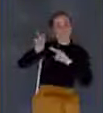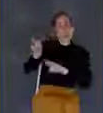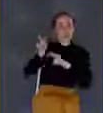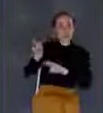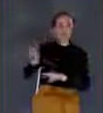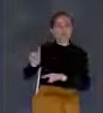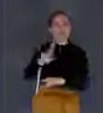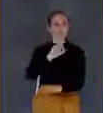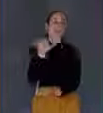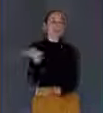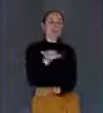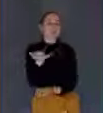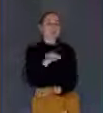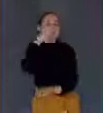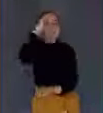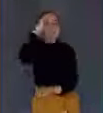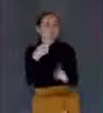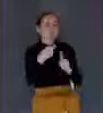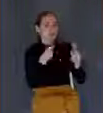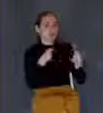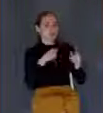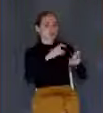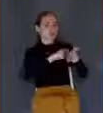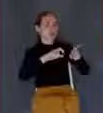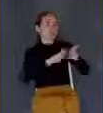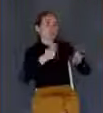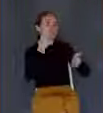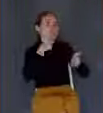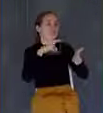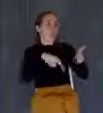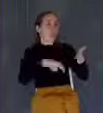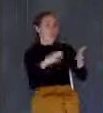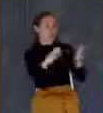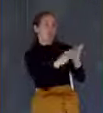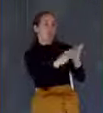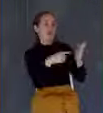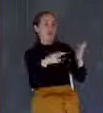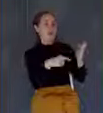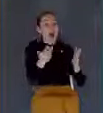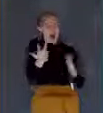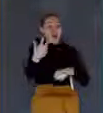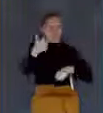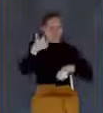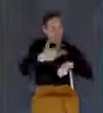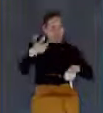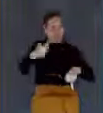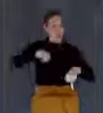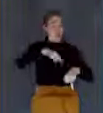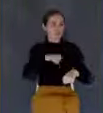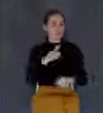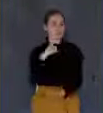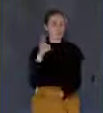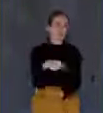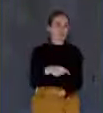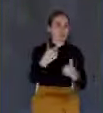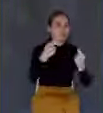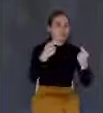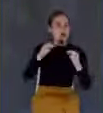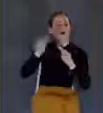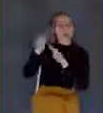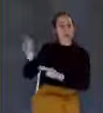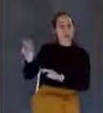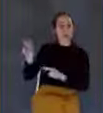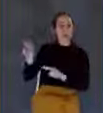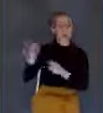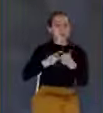we just read. Three times in this passage, we're told to watch. In verse 33, where it says, Take ye